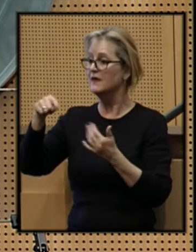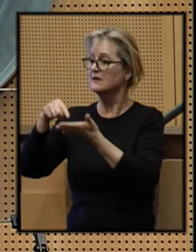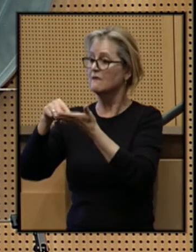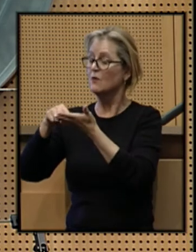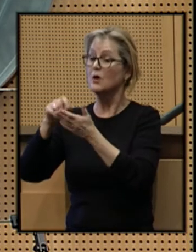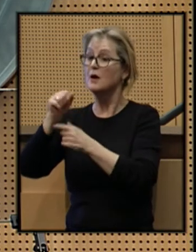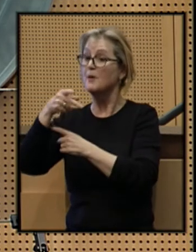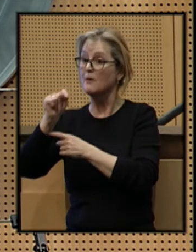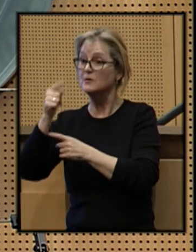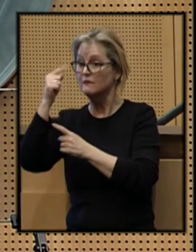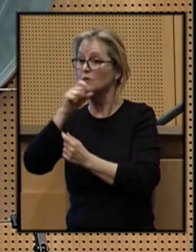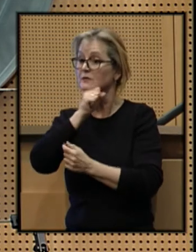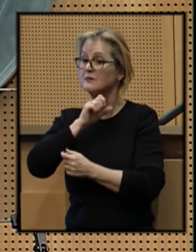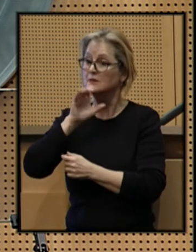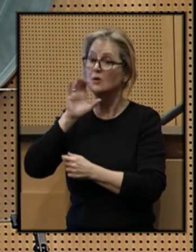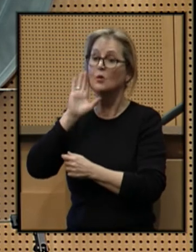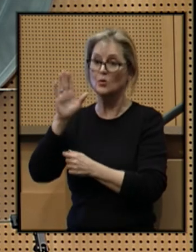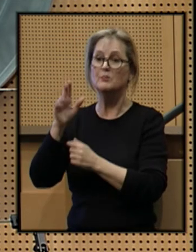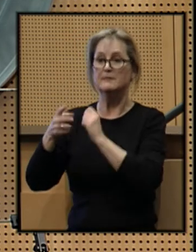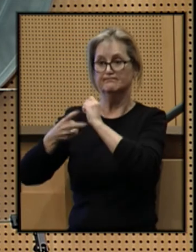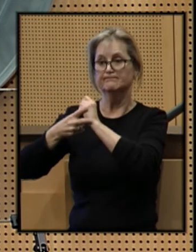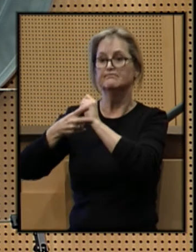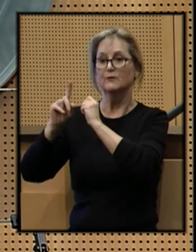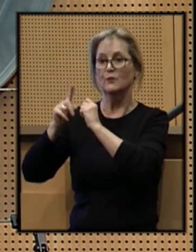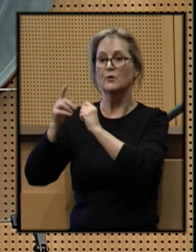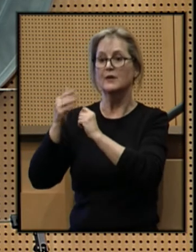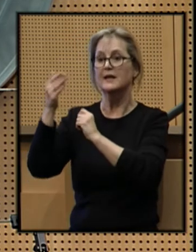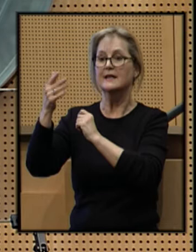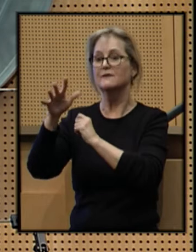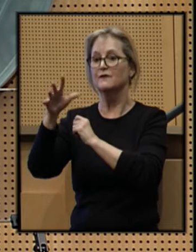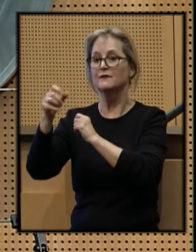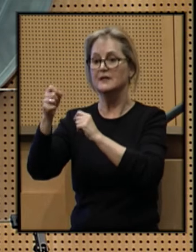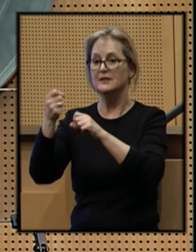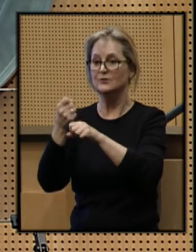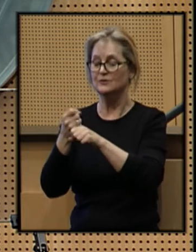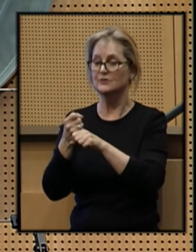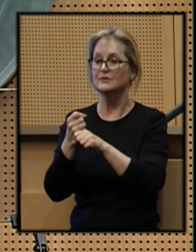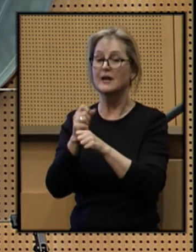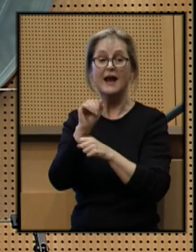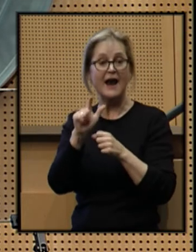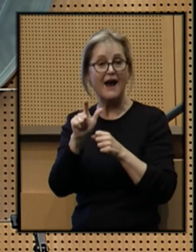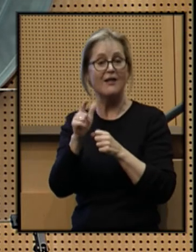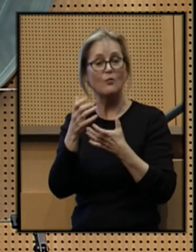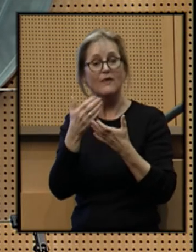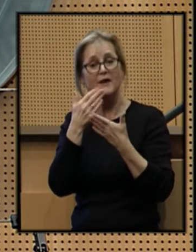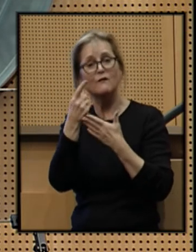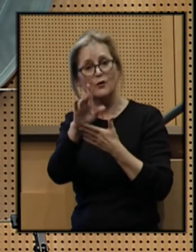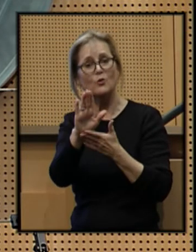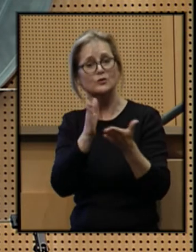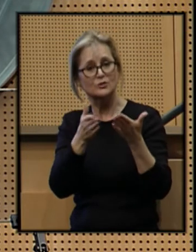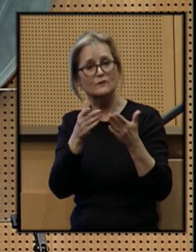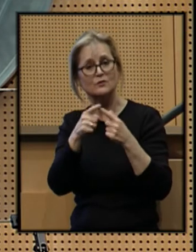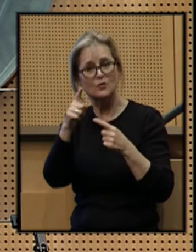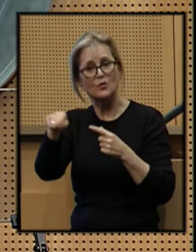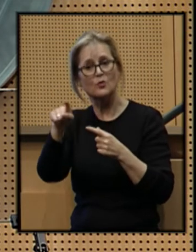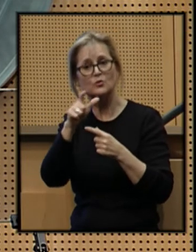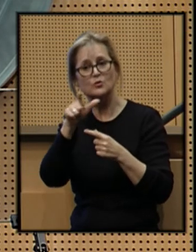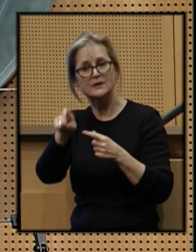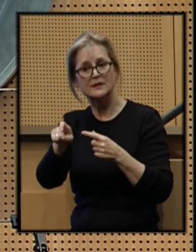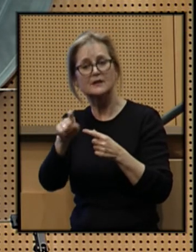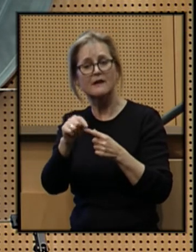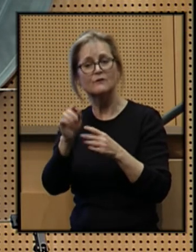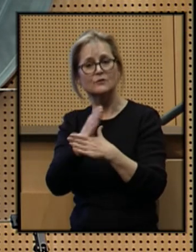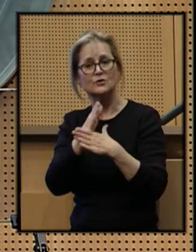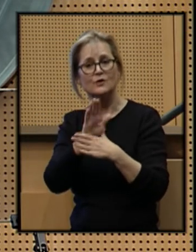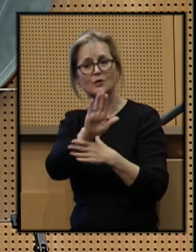apartments for seniors will be preserved for the next 50 years. Al, I want to thank you for your service to those in need and